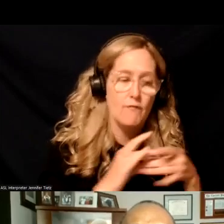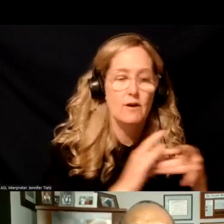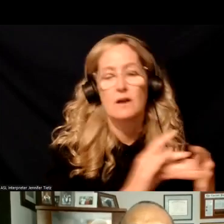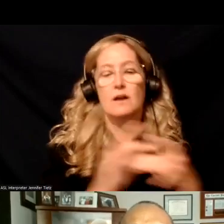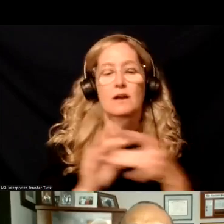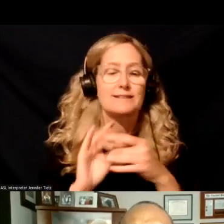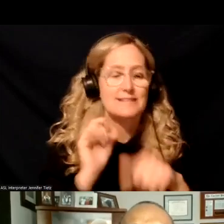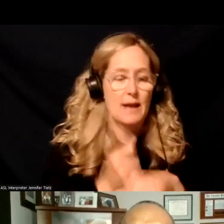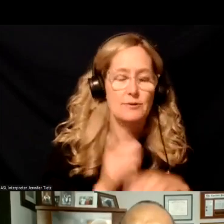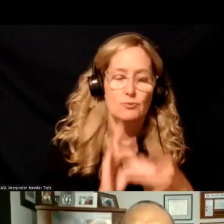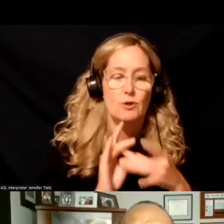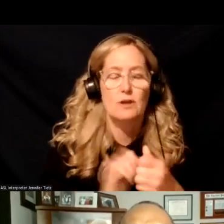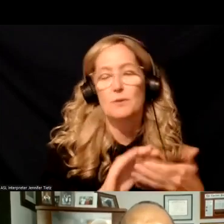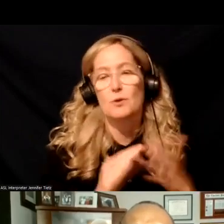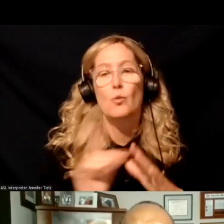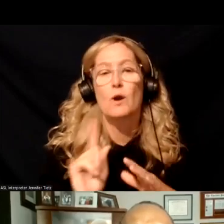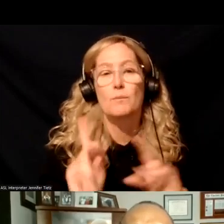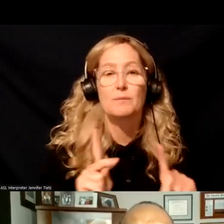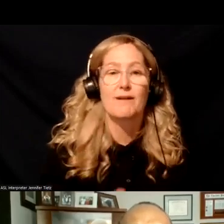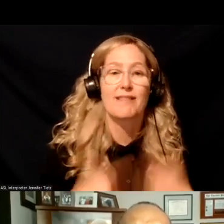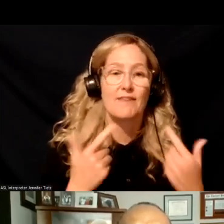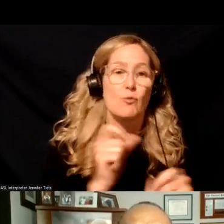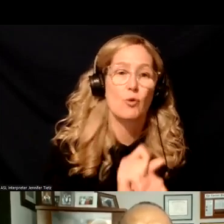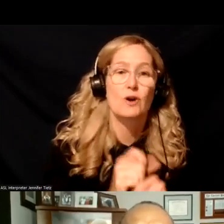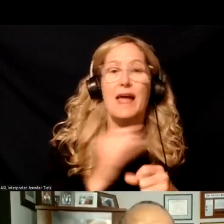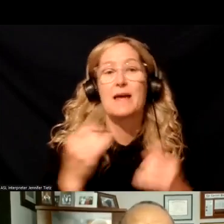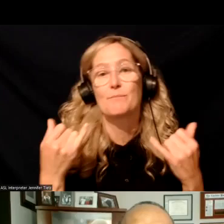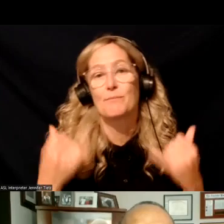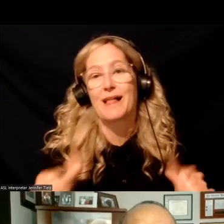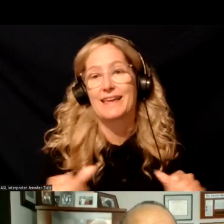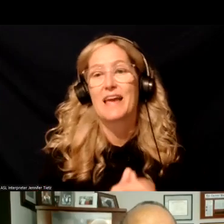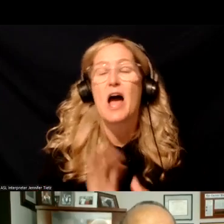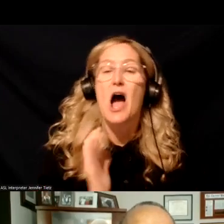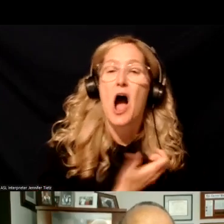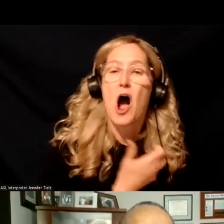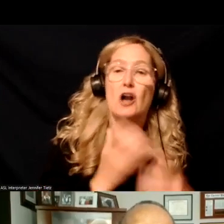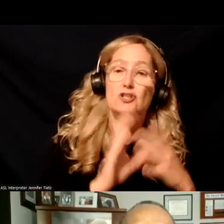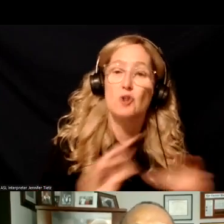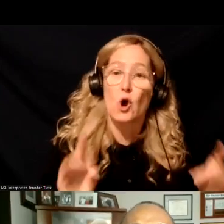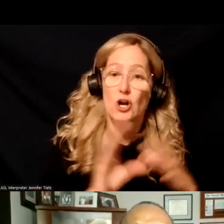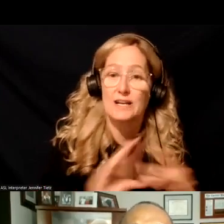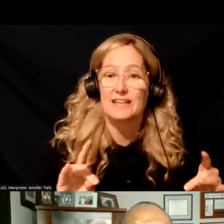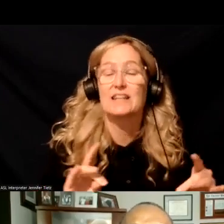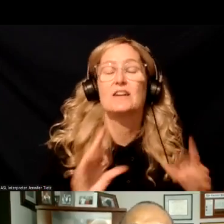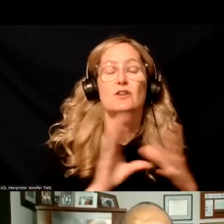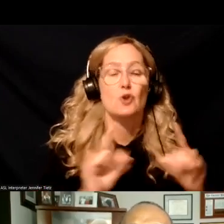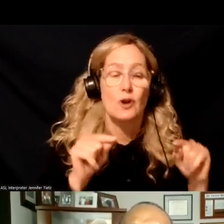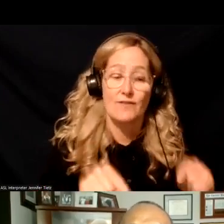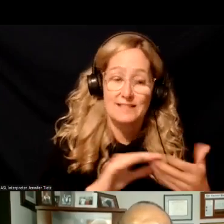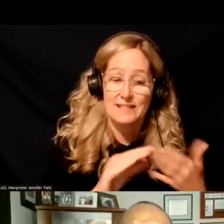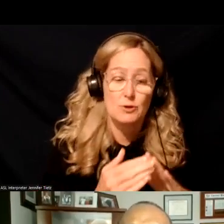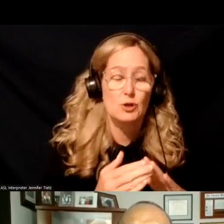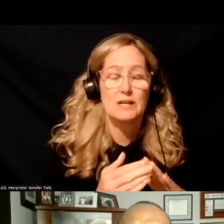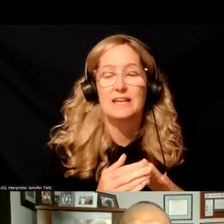relationships with communities where people live, work, and play. Our story, the story of this community, is